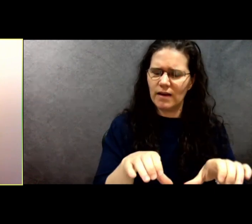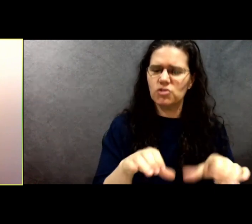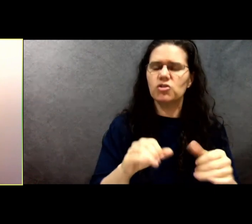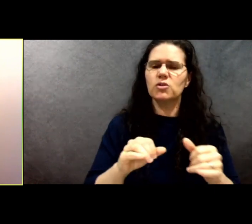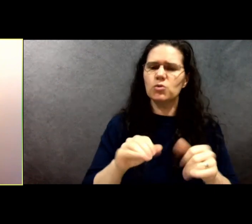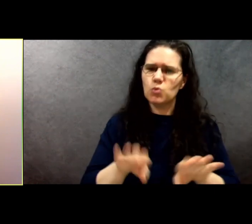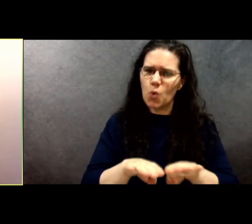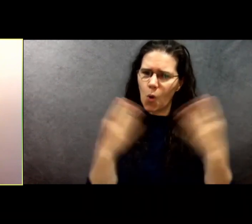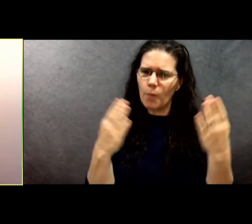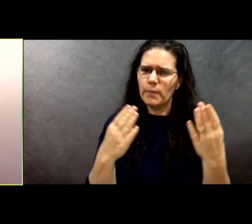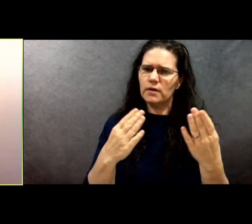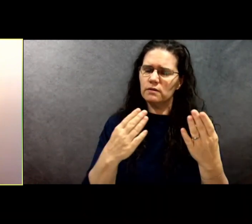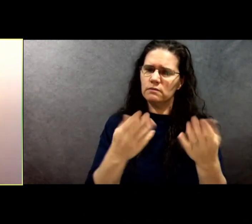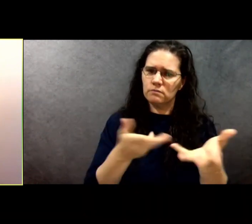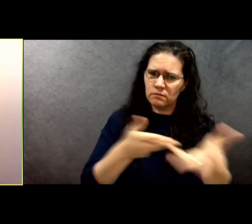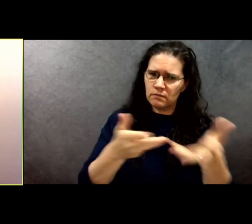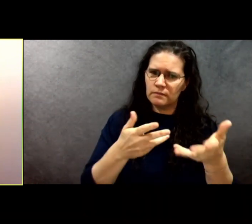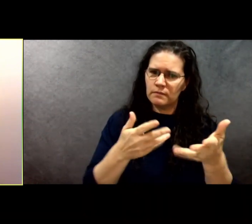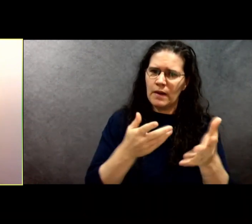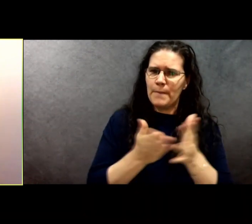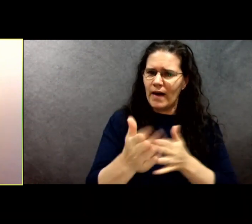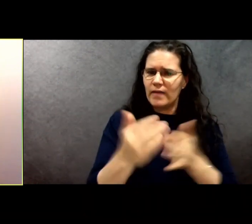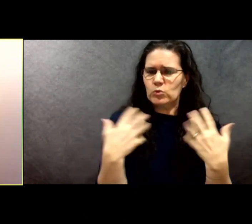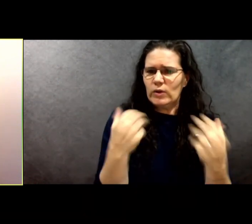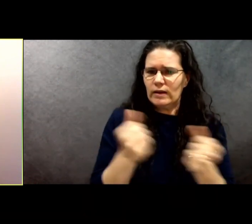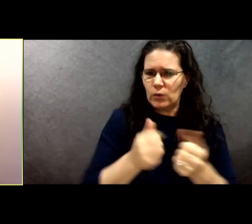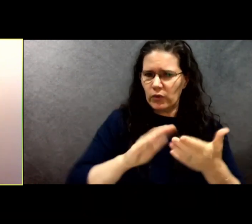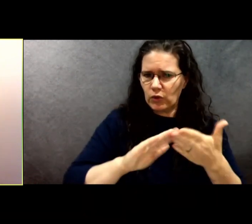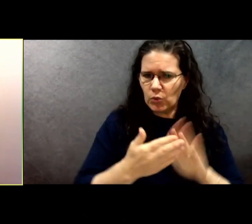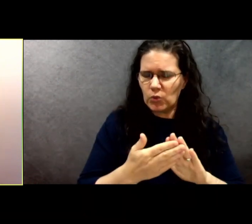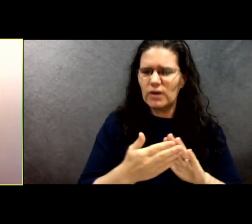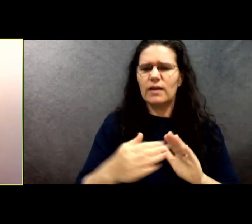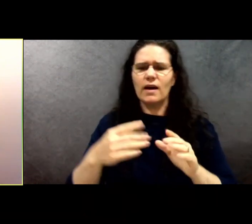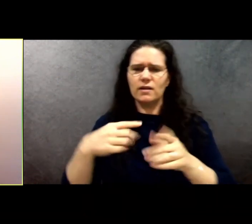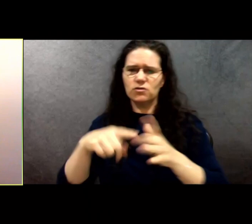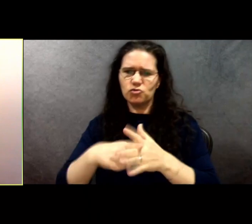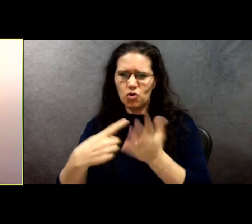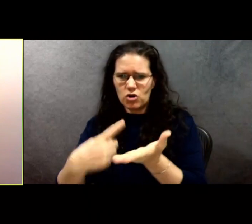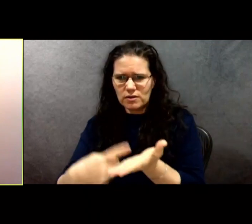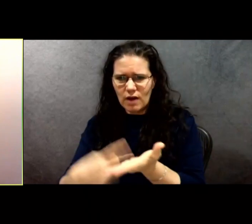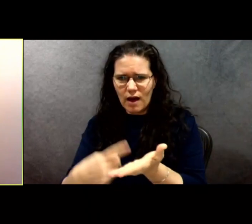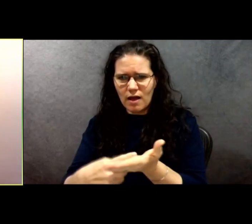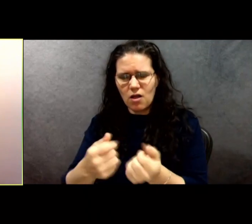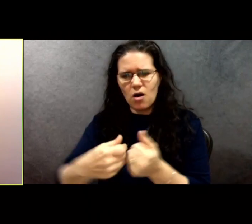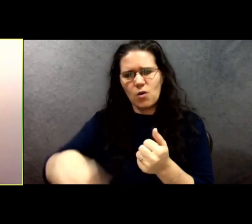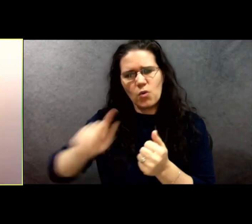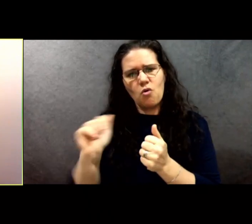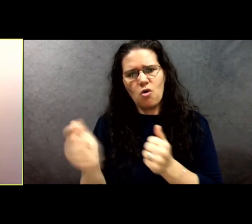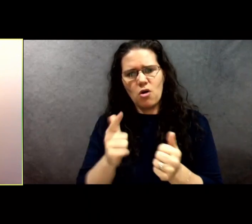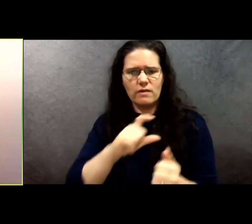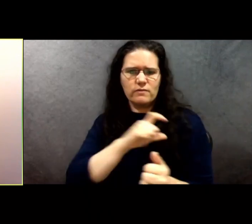of our police officers about the very problematic nature of Lieutenant Pedrini's words.